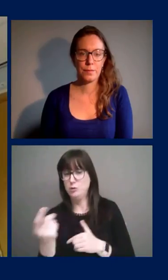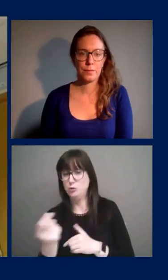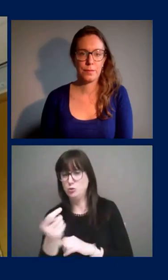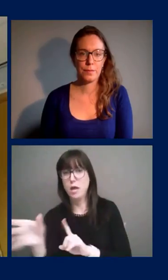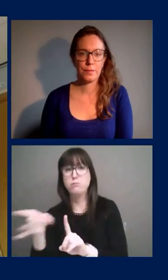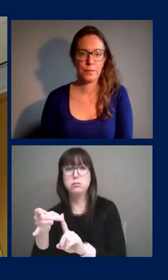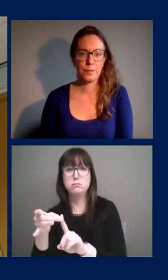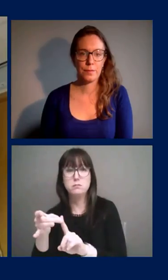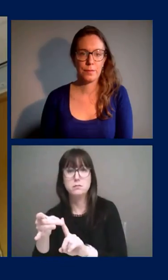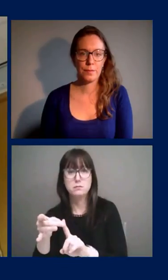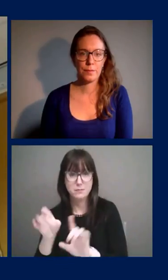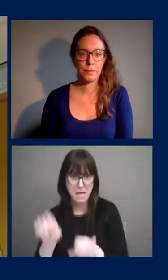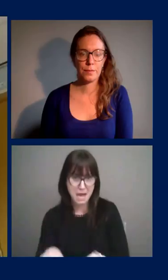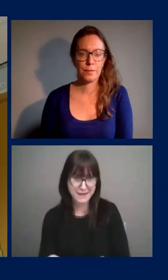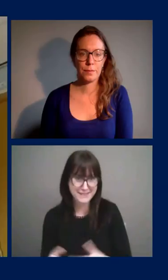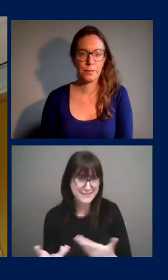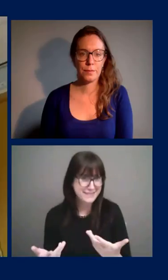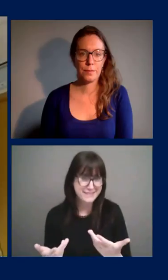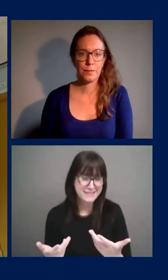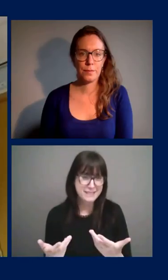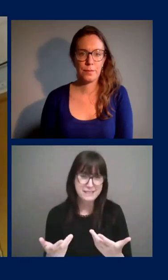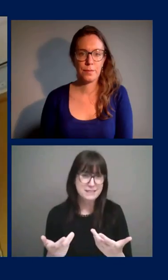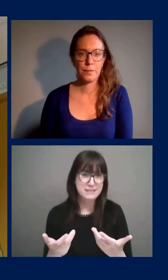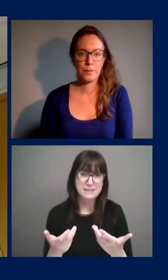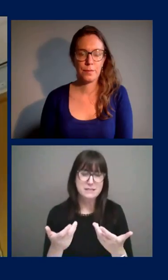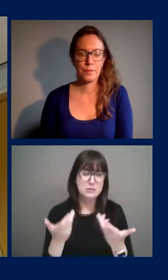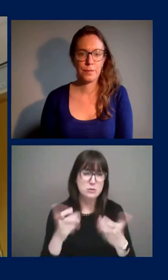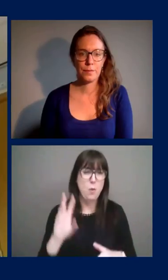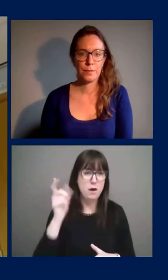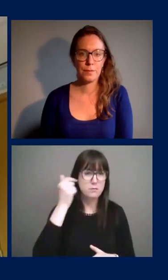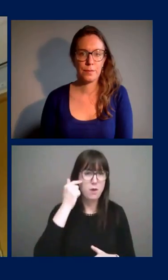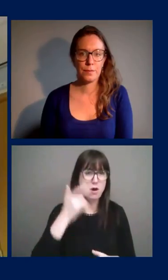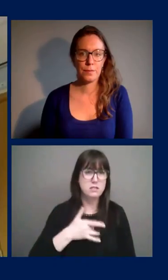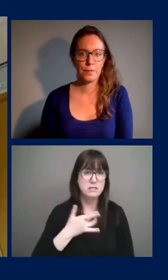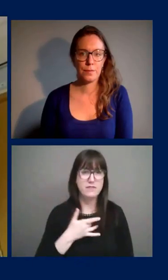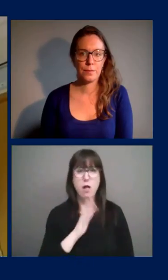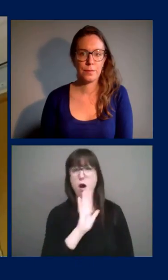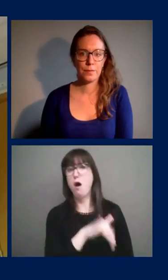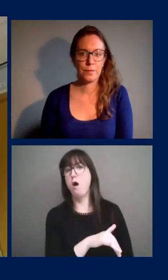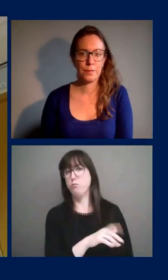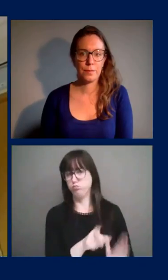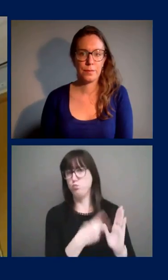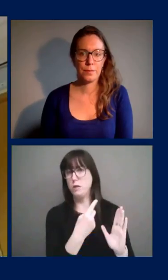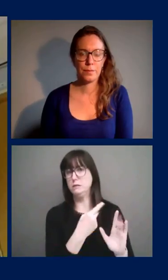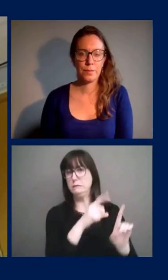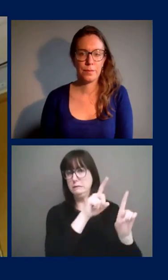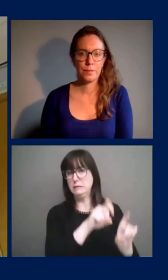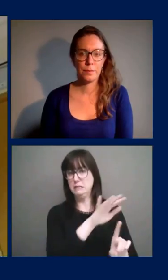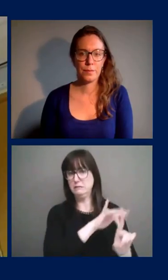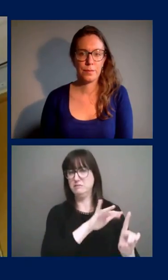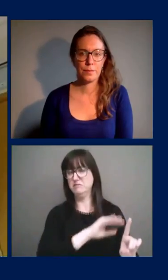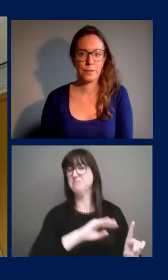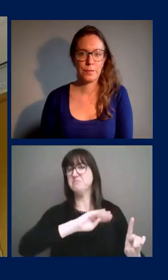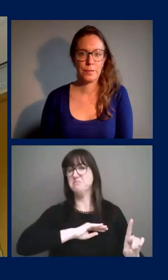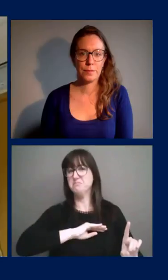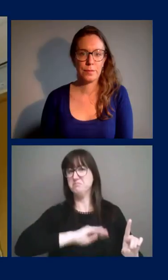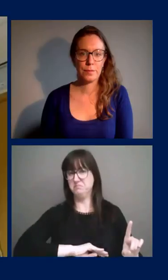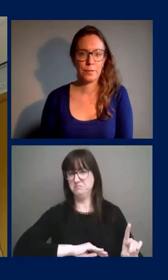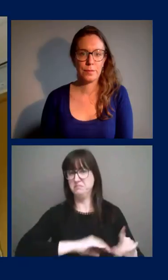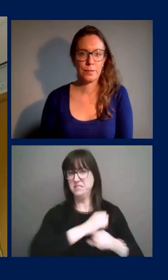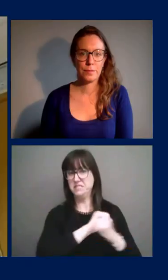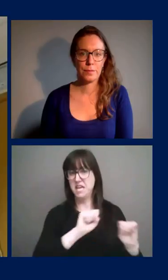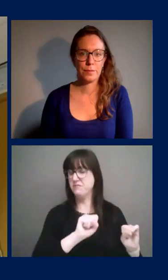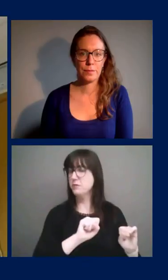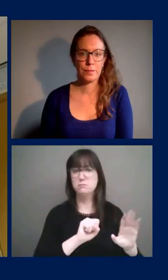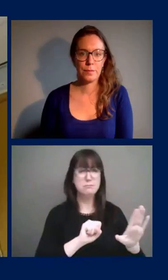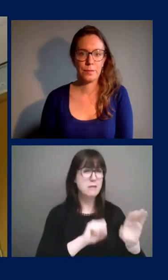uh, want, uh, employers to be, uh, try to get their, their asymptomatic well employees tested before they